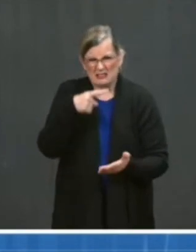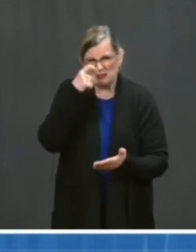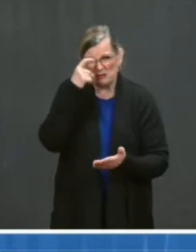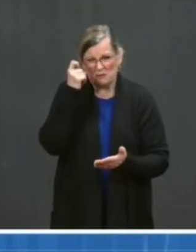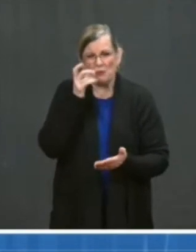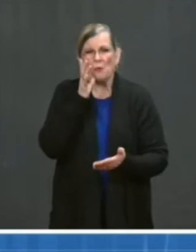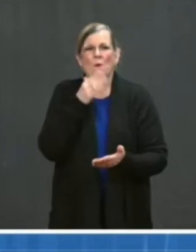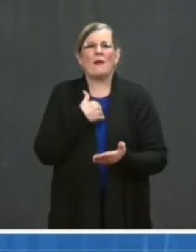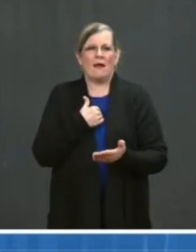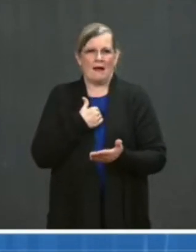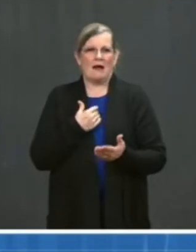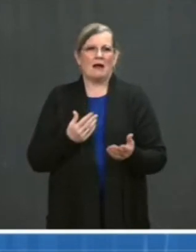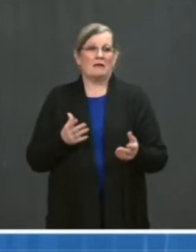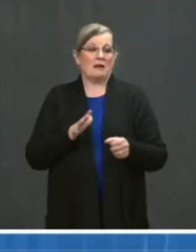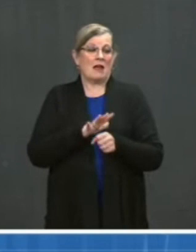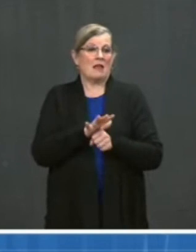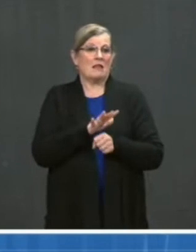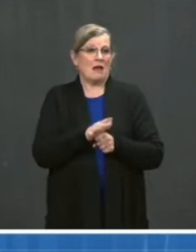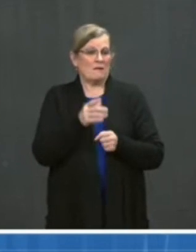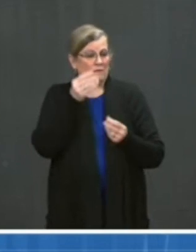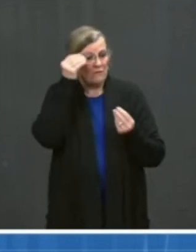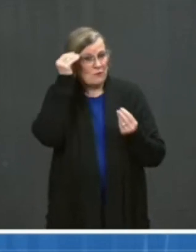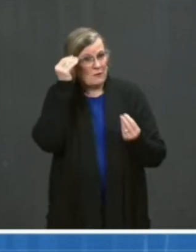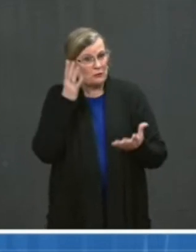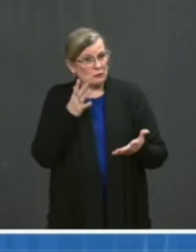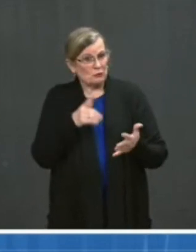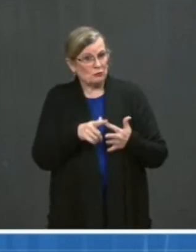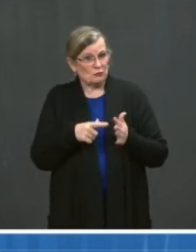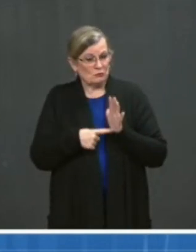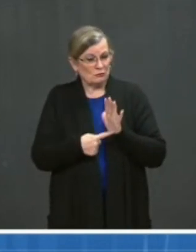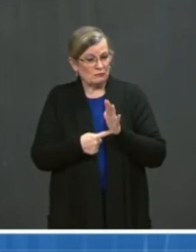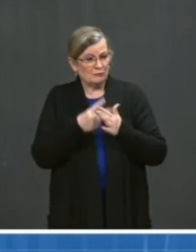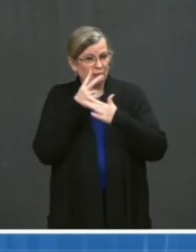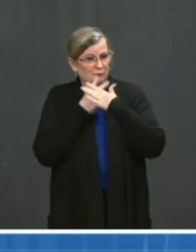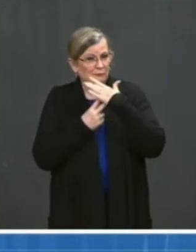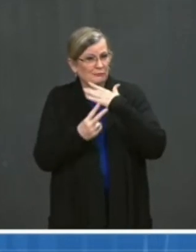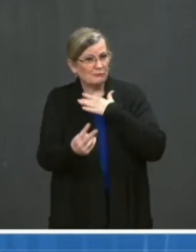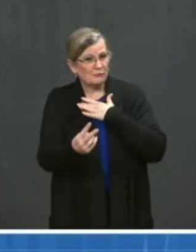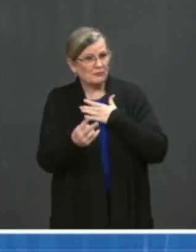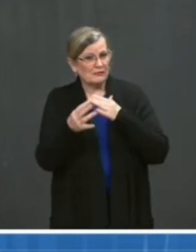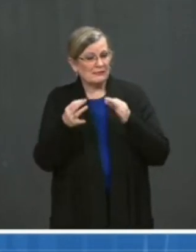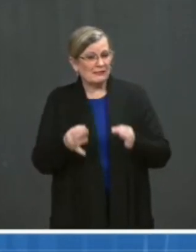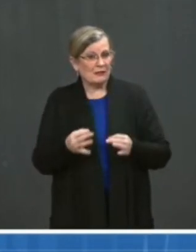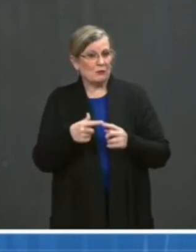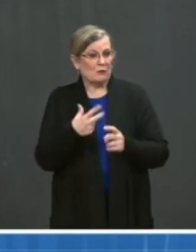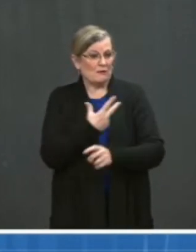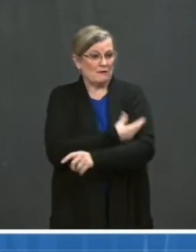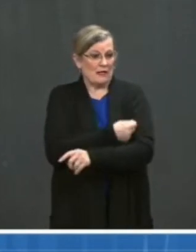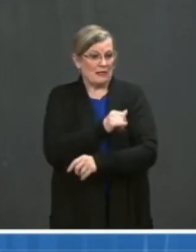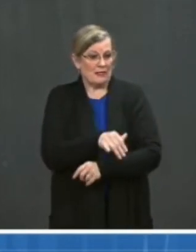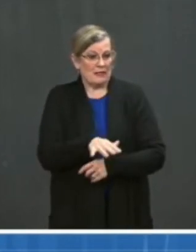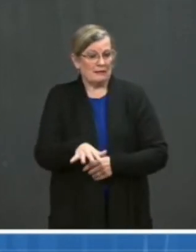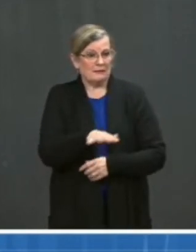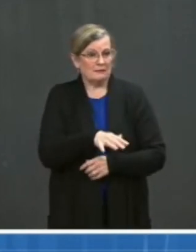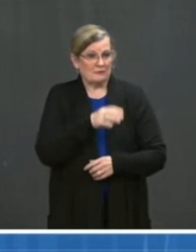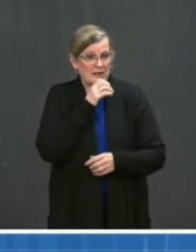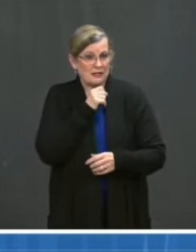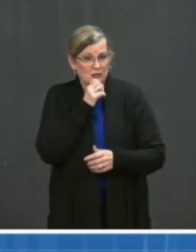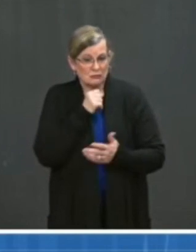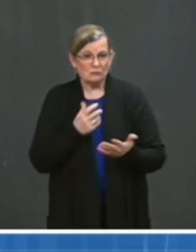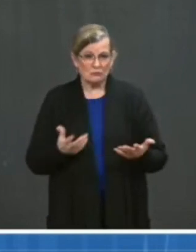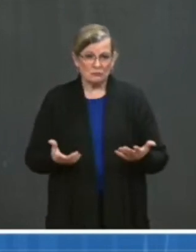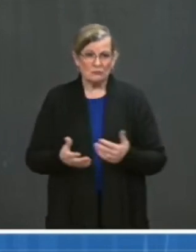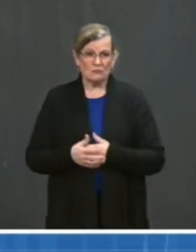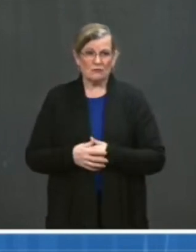any age. So the bottom line message is that vaccines work very well in the real world setting. They work